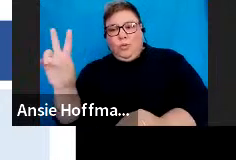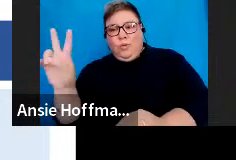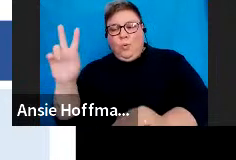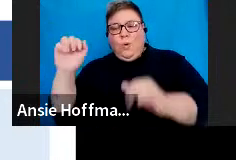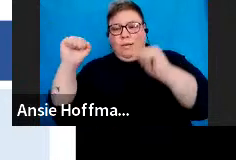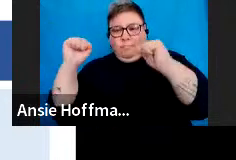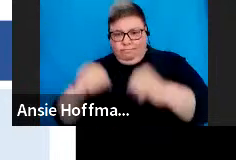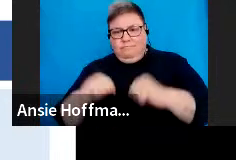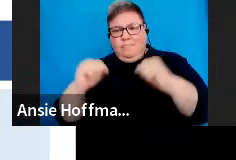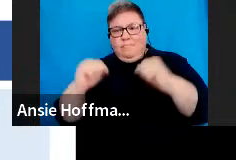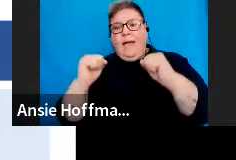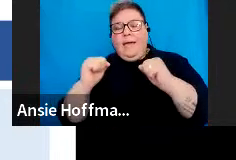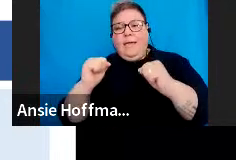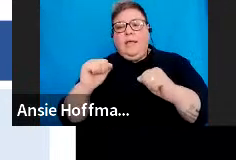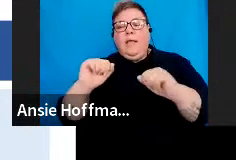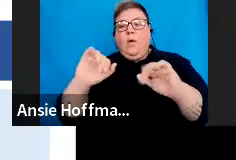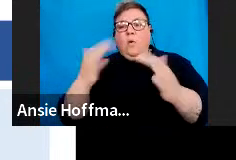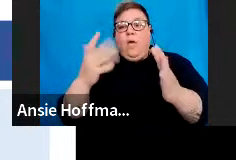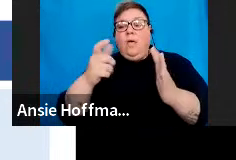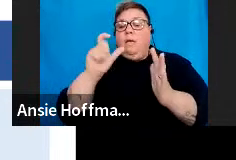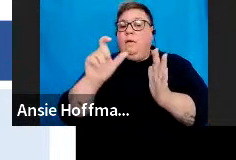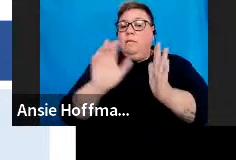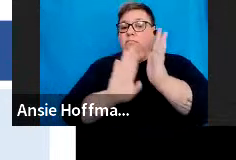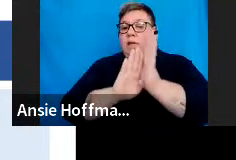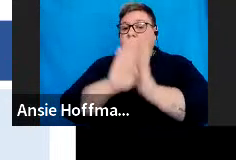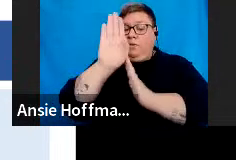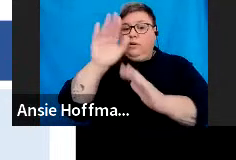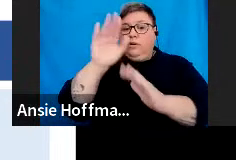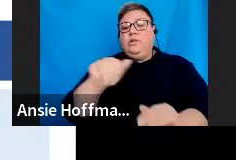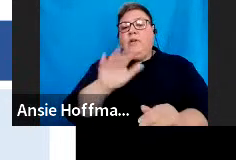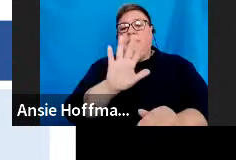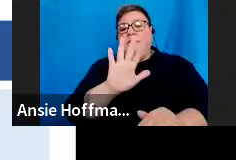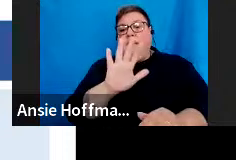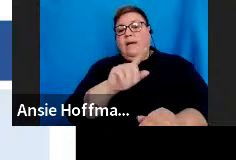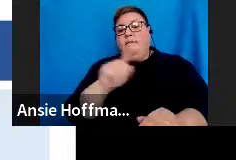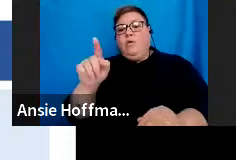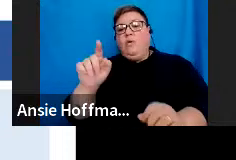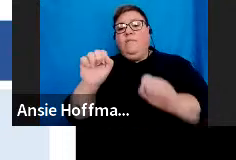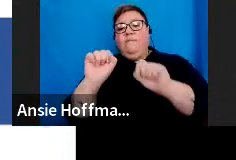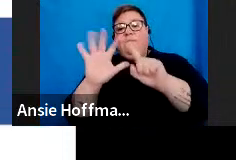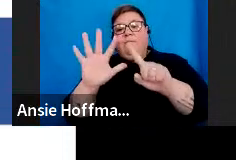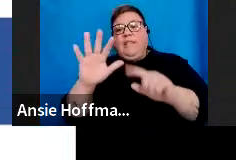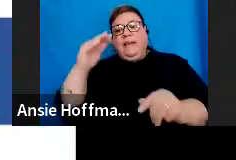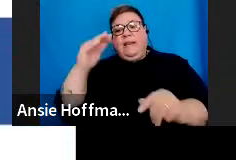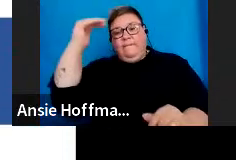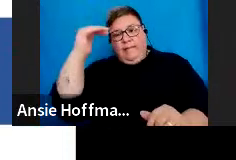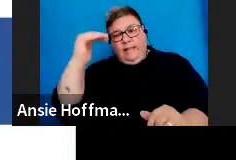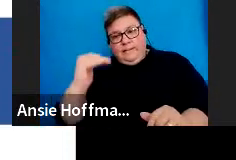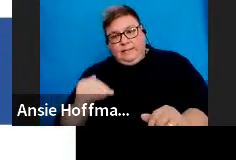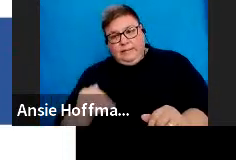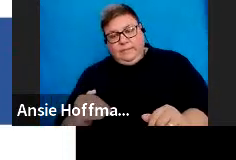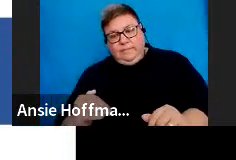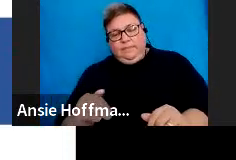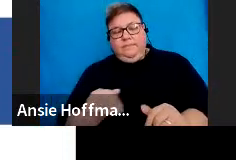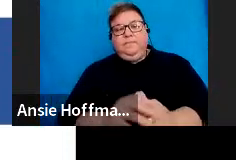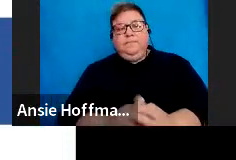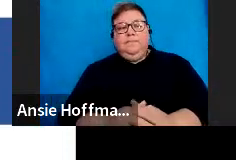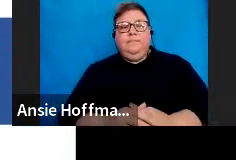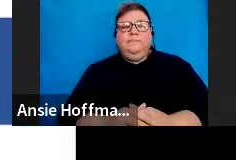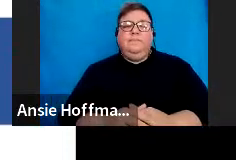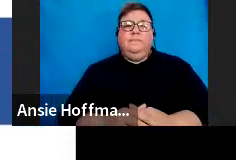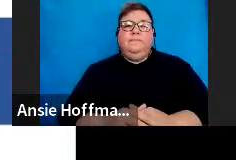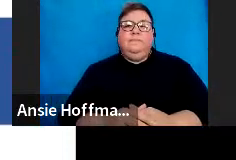relevant fields were increased from five to 15 fields. Right. So,